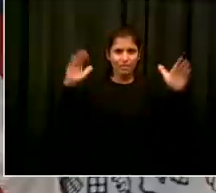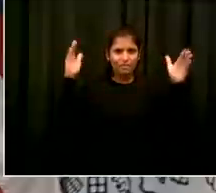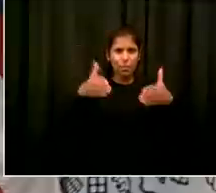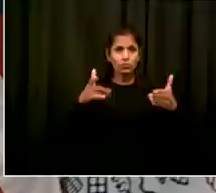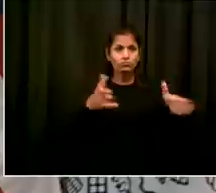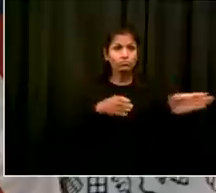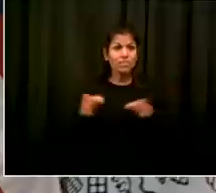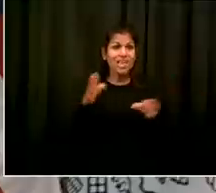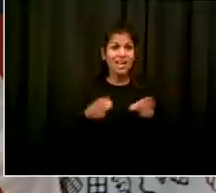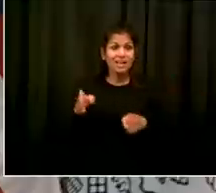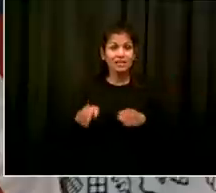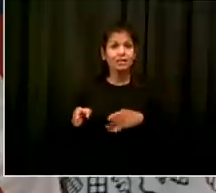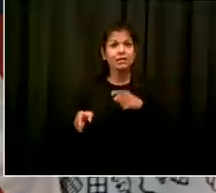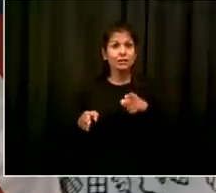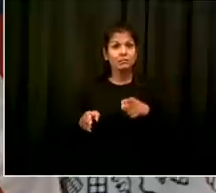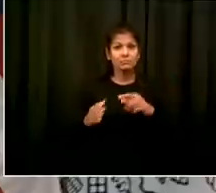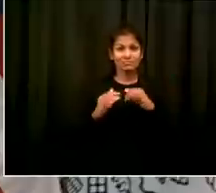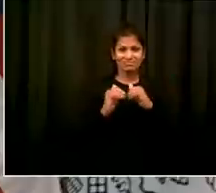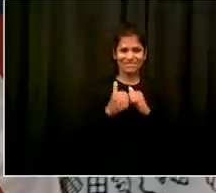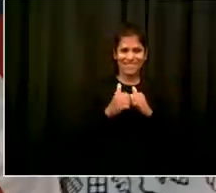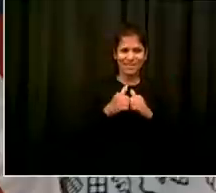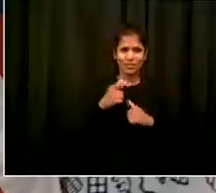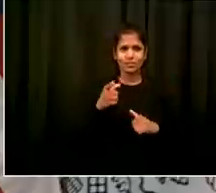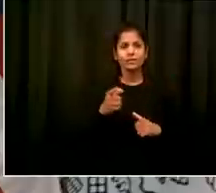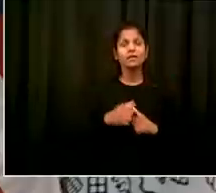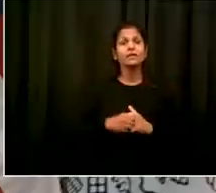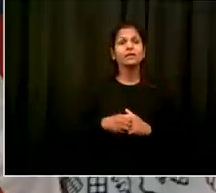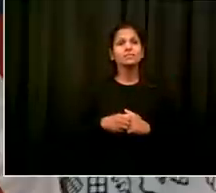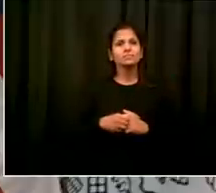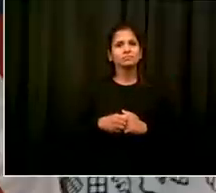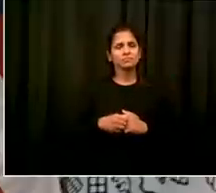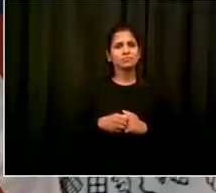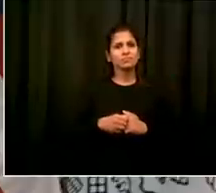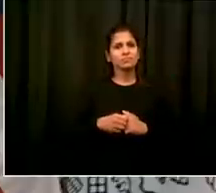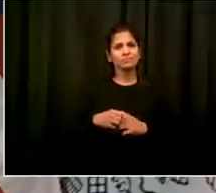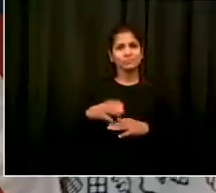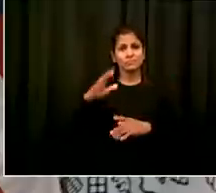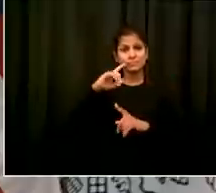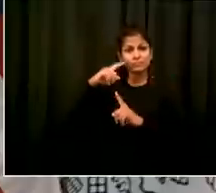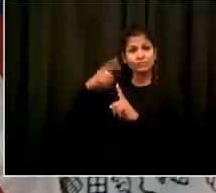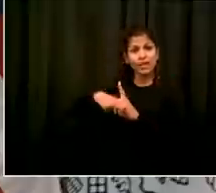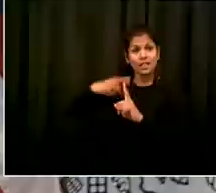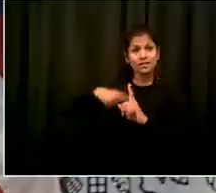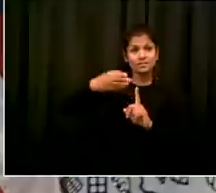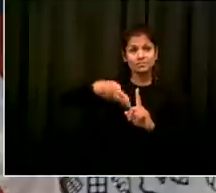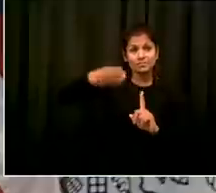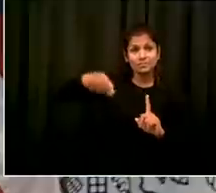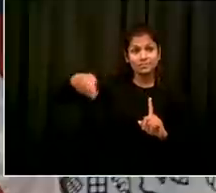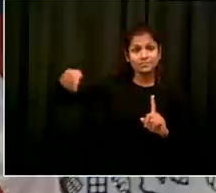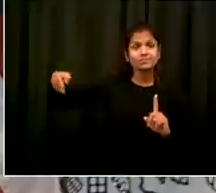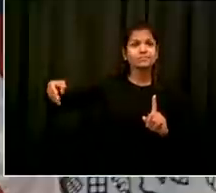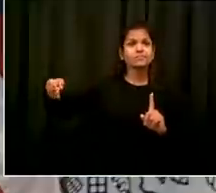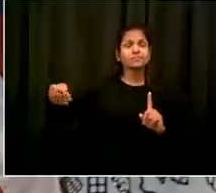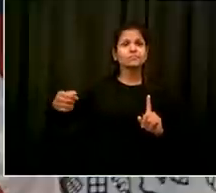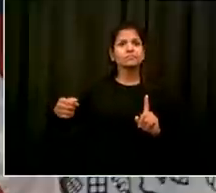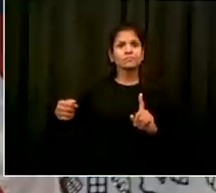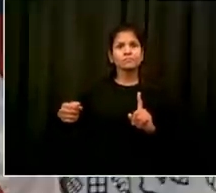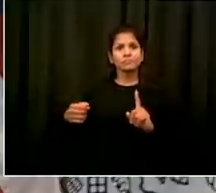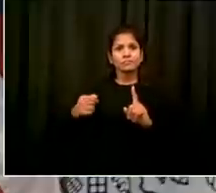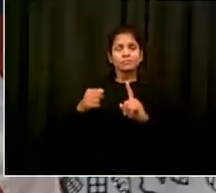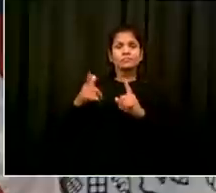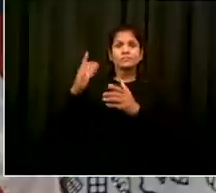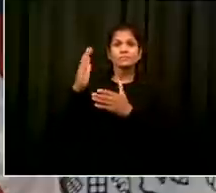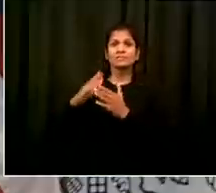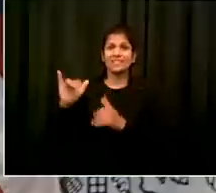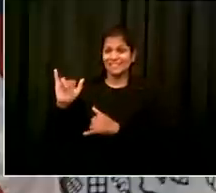it'll be different days depending on the school obviously we're not going to do them all on the same day because it takes a lot of capacity to do it so it'll be